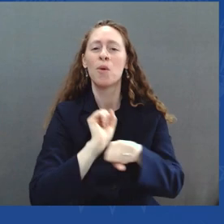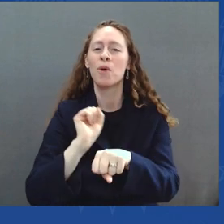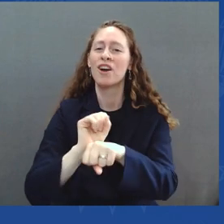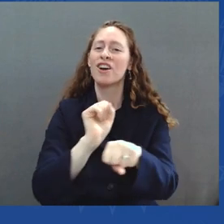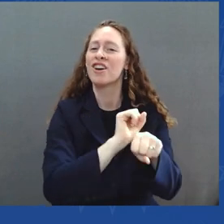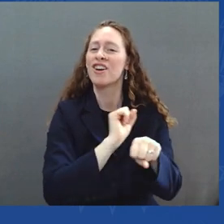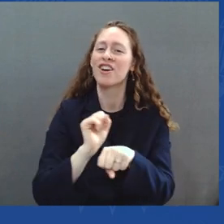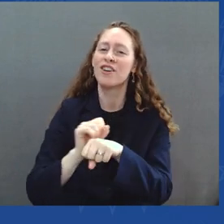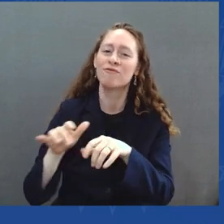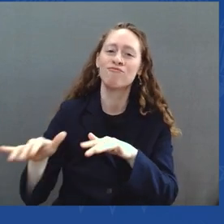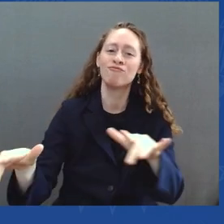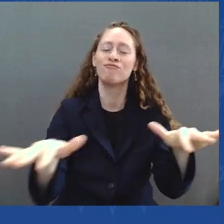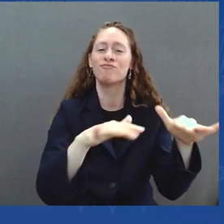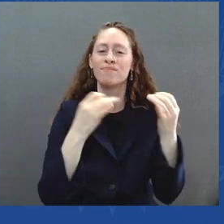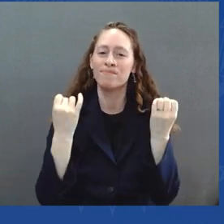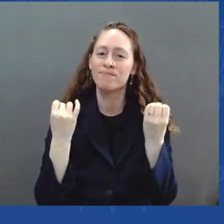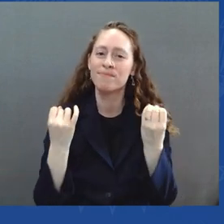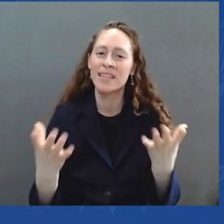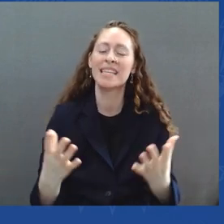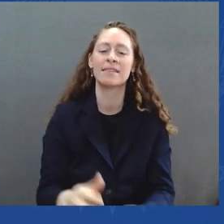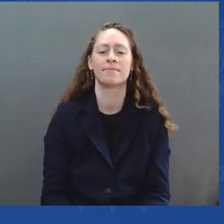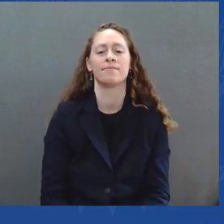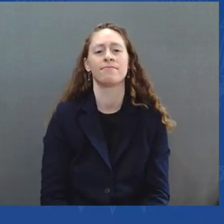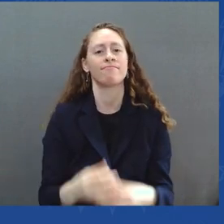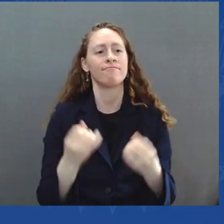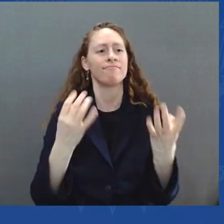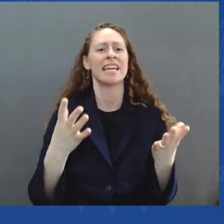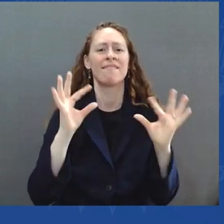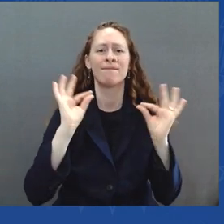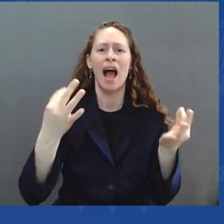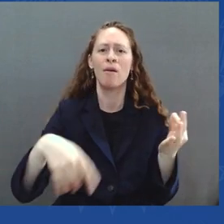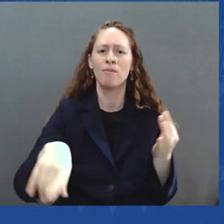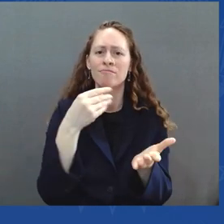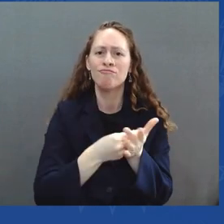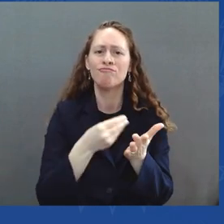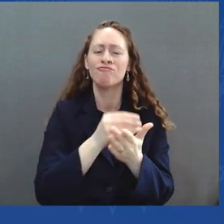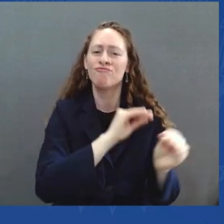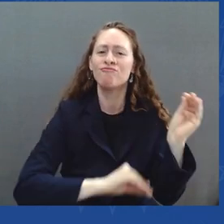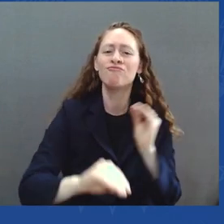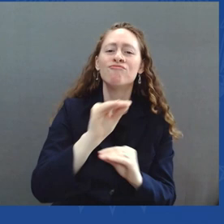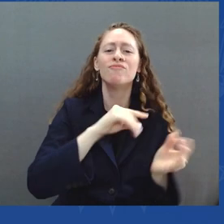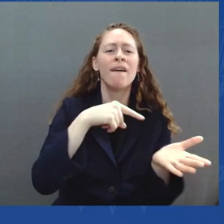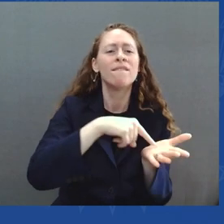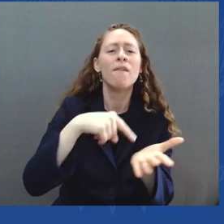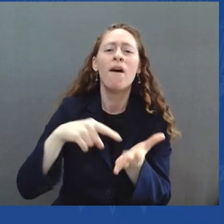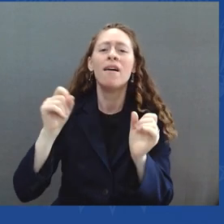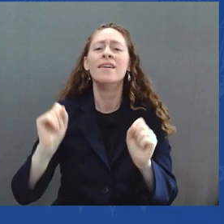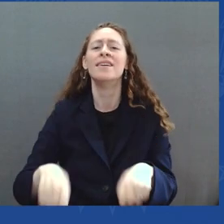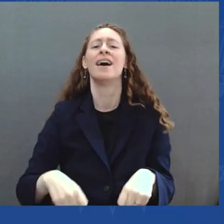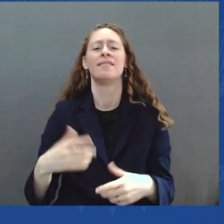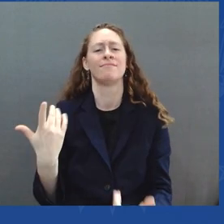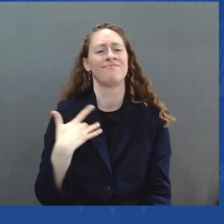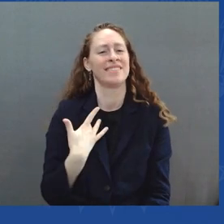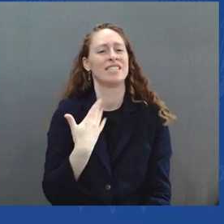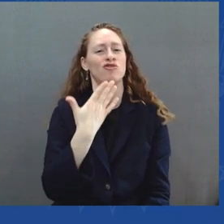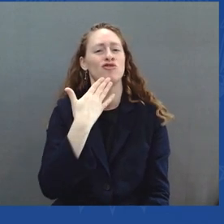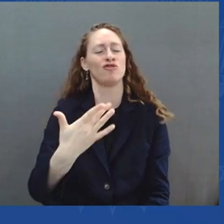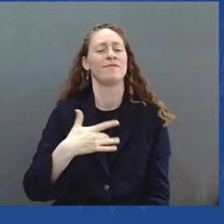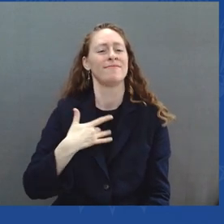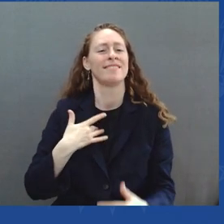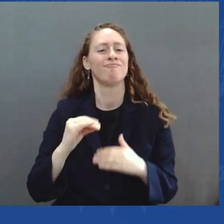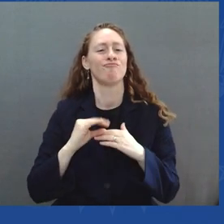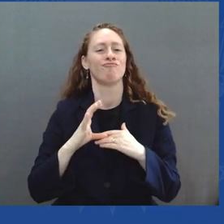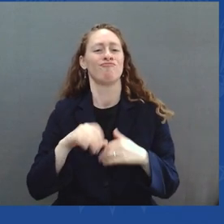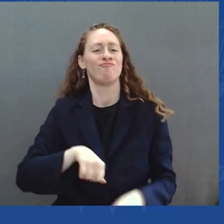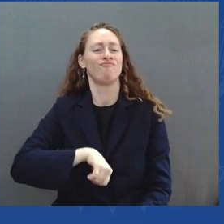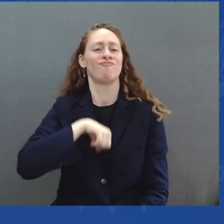just the dignity of having a job. And more and more Americans get jobs as they do. It's going to help ease the supply pressures we've seen. And